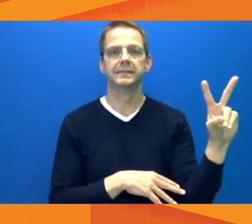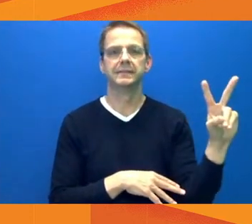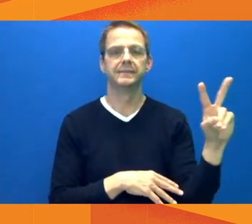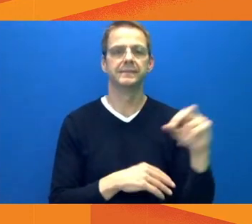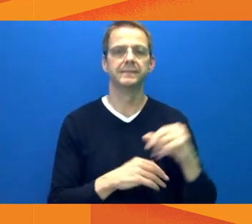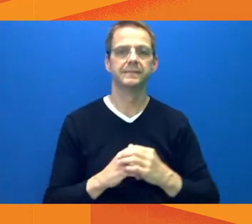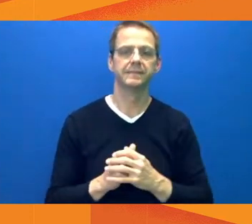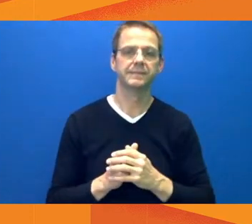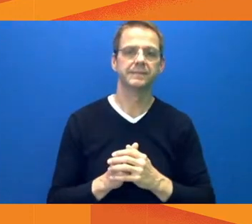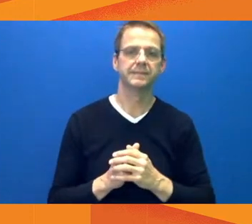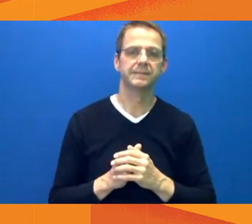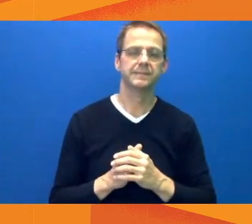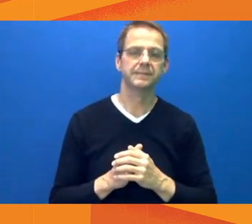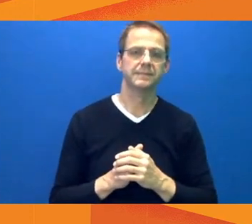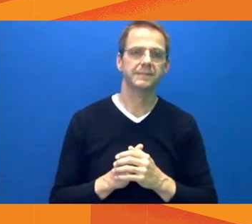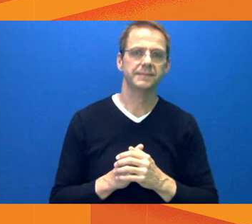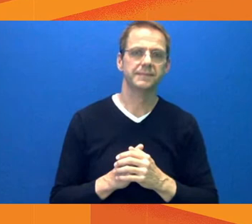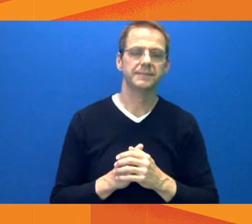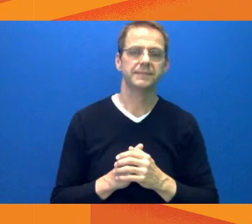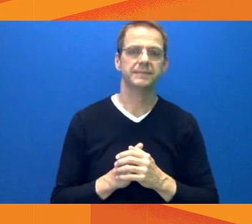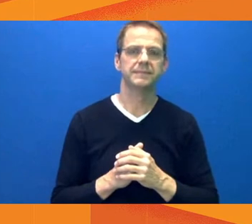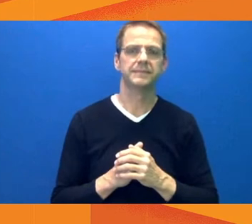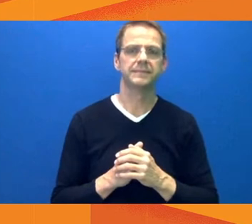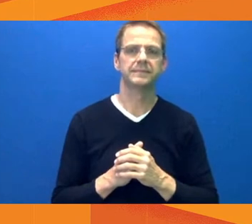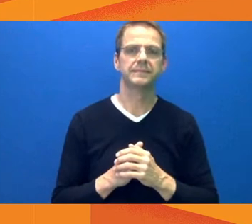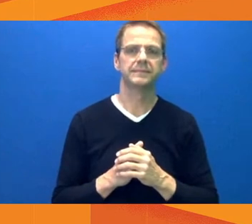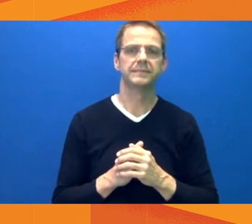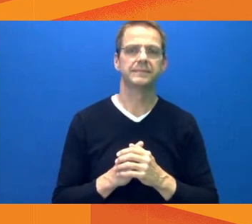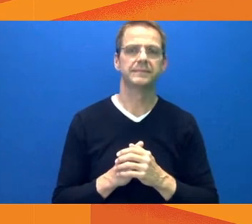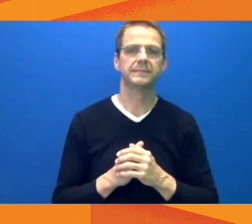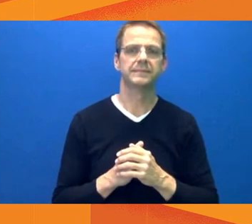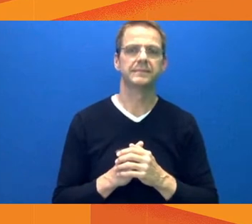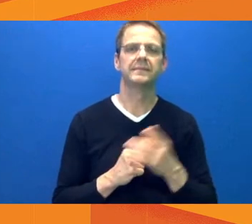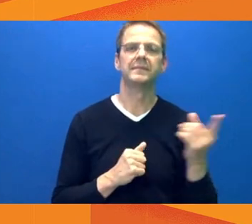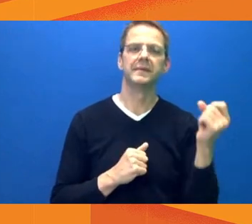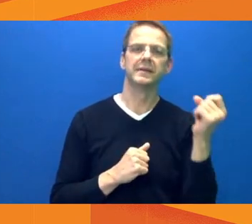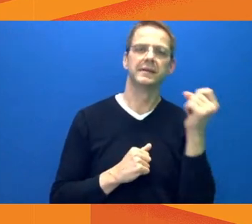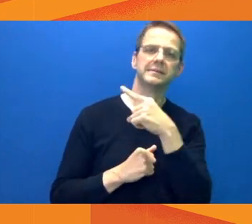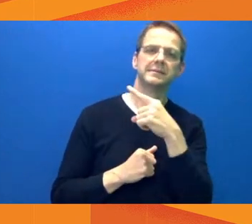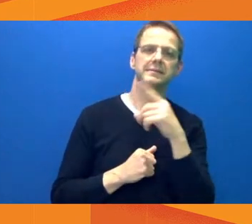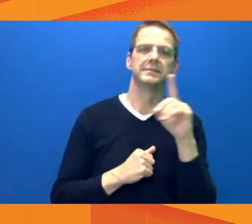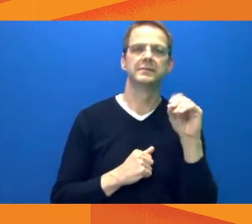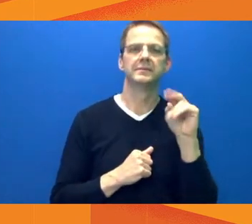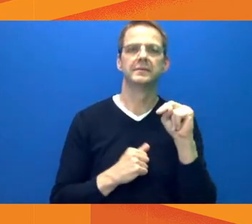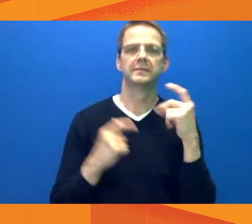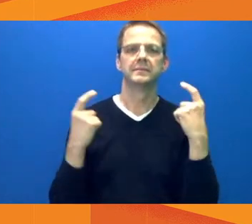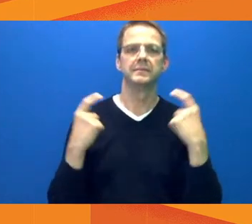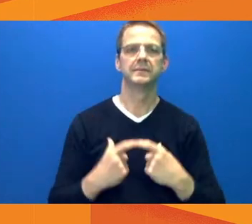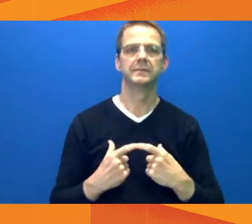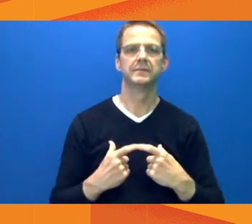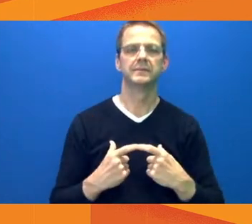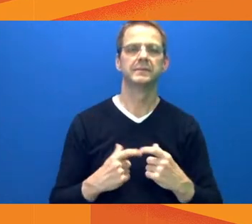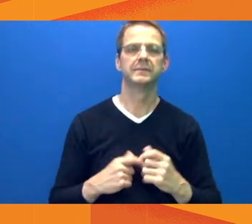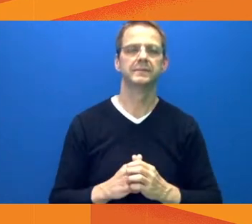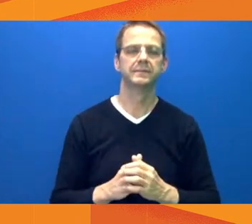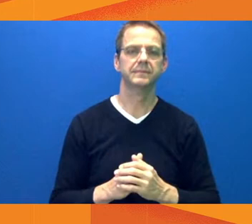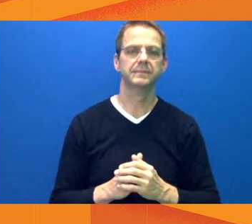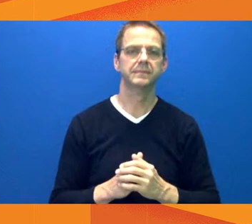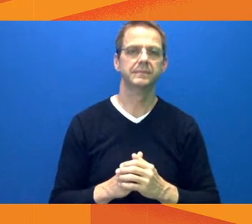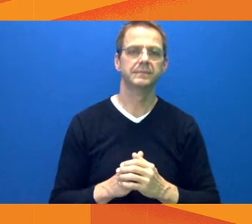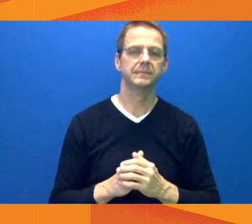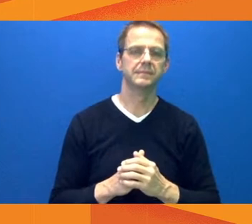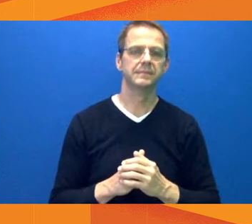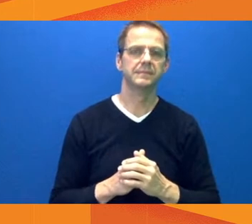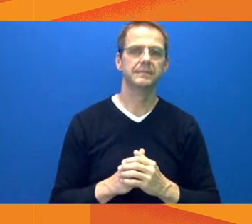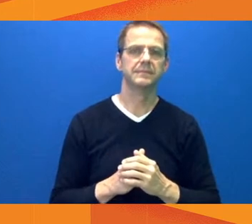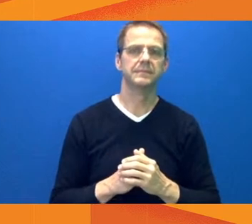Hi there. This question is for the Mayor. Obviously, with Stupino Wow closed now, the cleaning process has begun